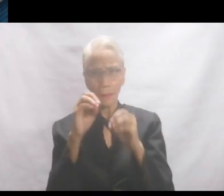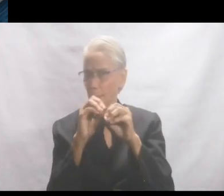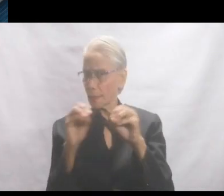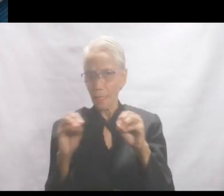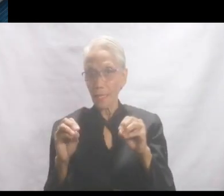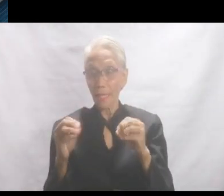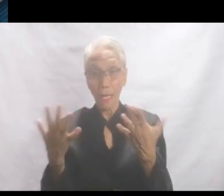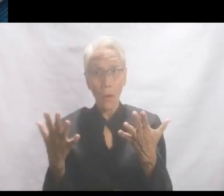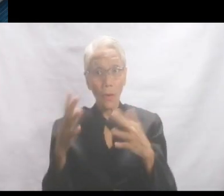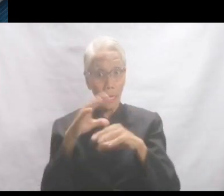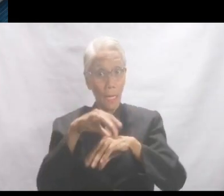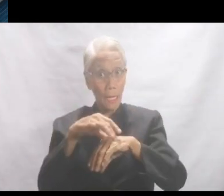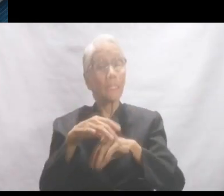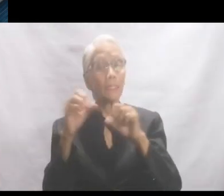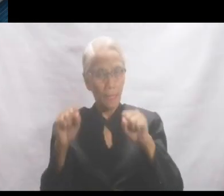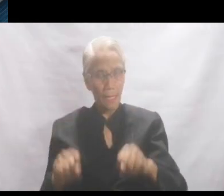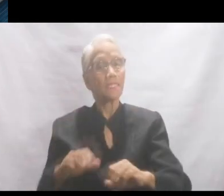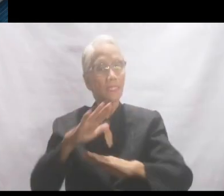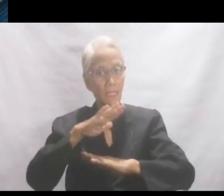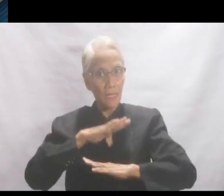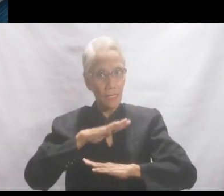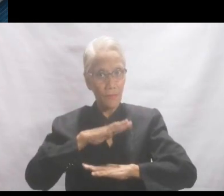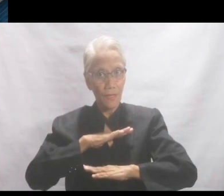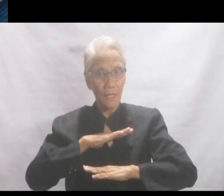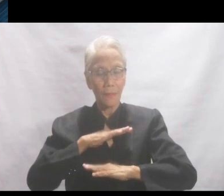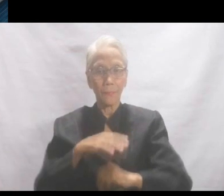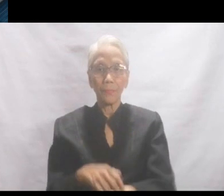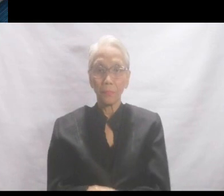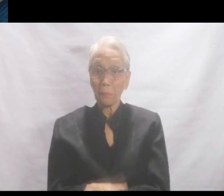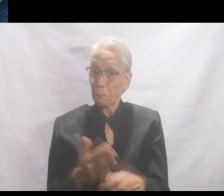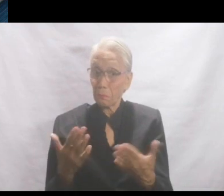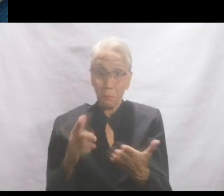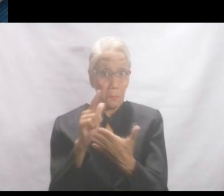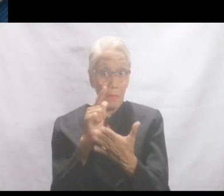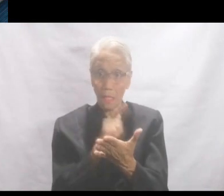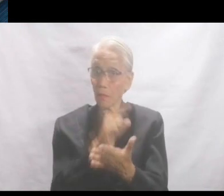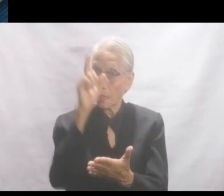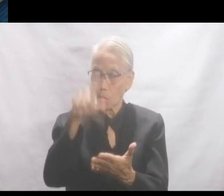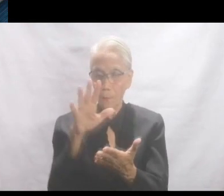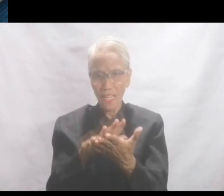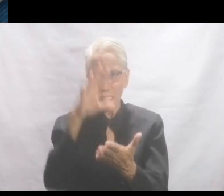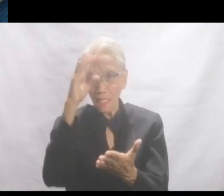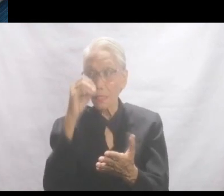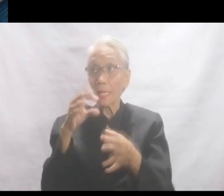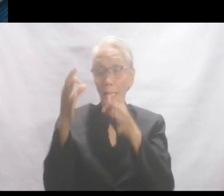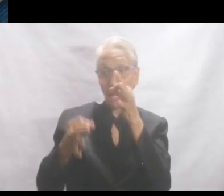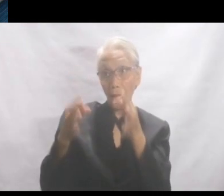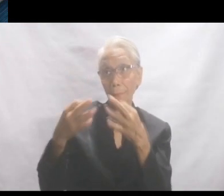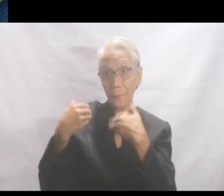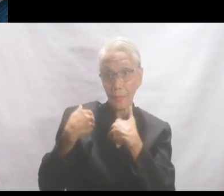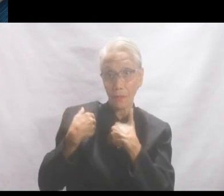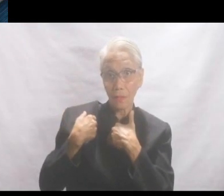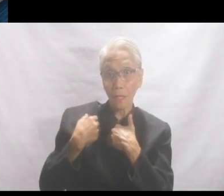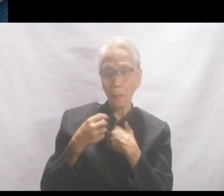nothing on earth can satisfy. It is a lesson that we must learn if we are